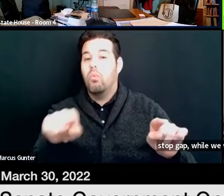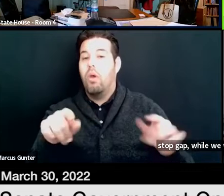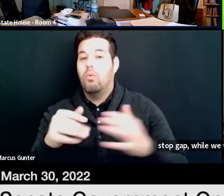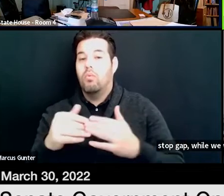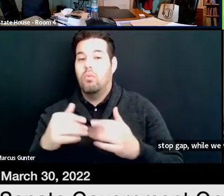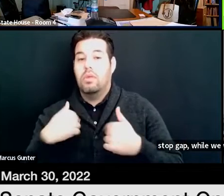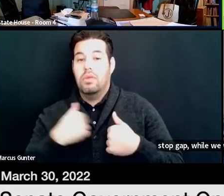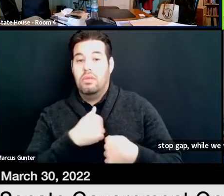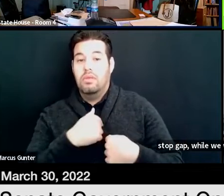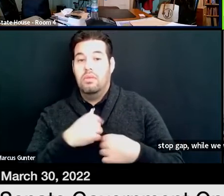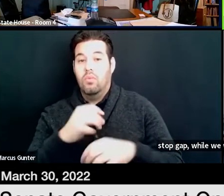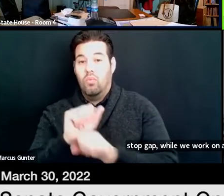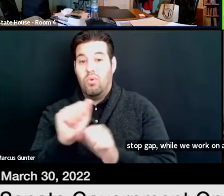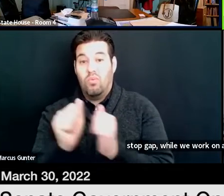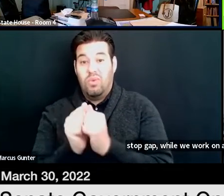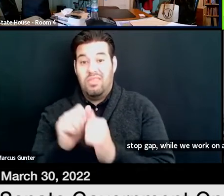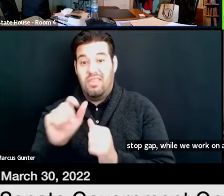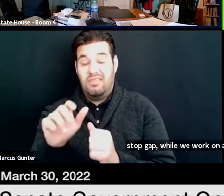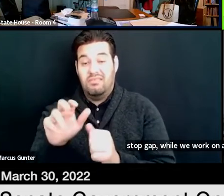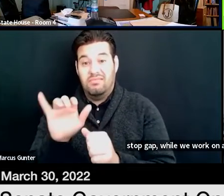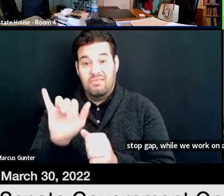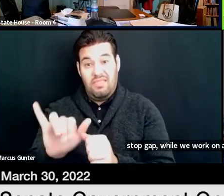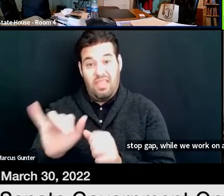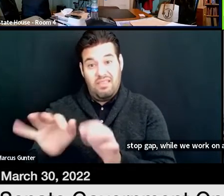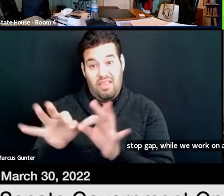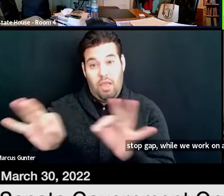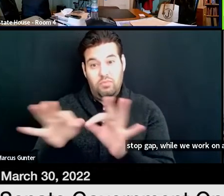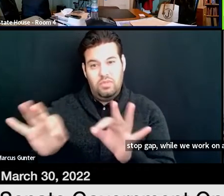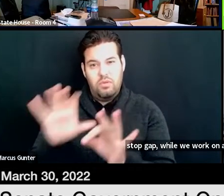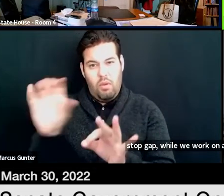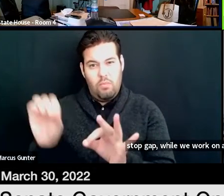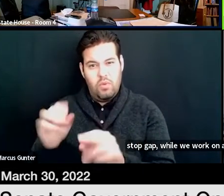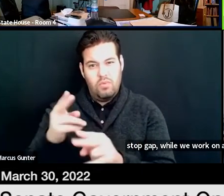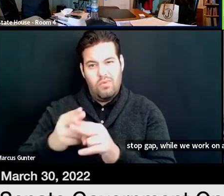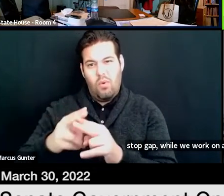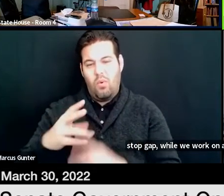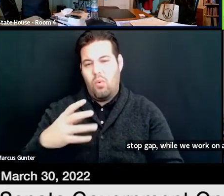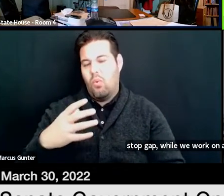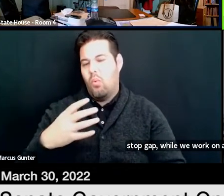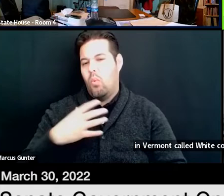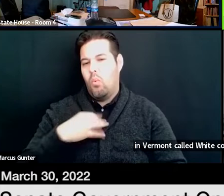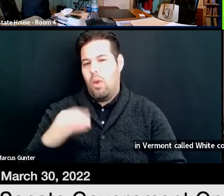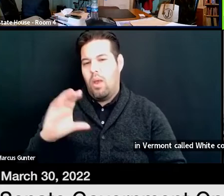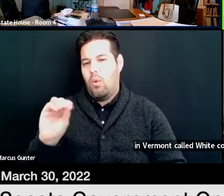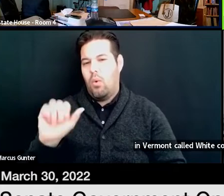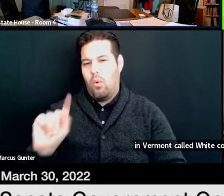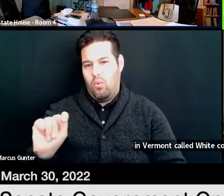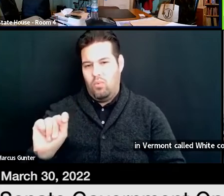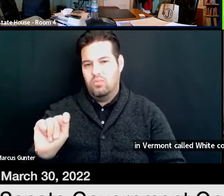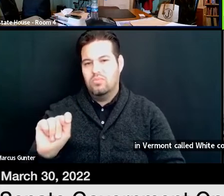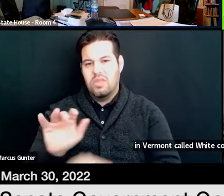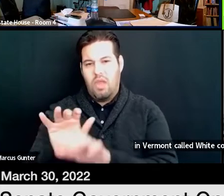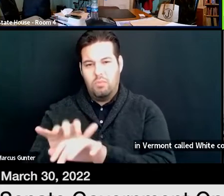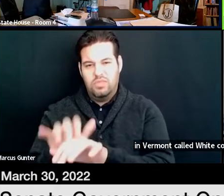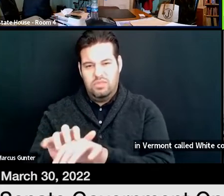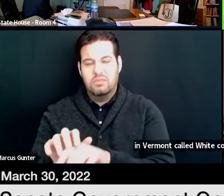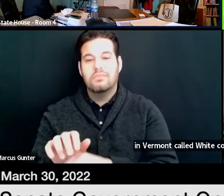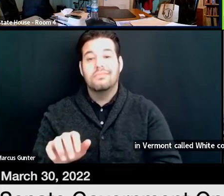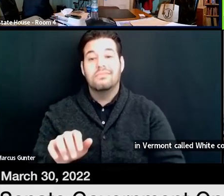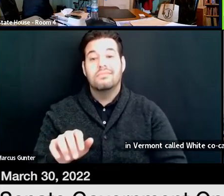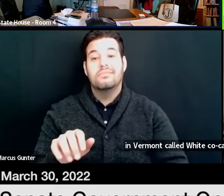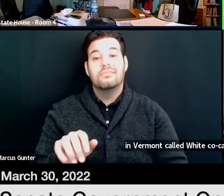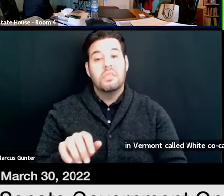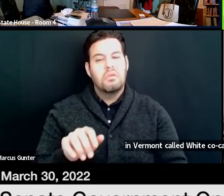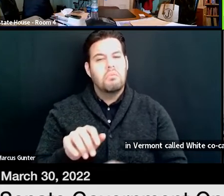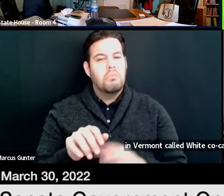called White Coat Captioning, that would be more of a consistent service that